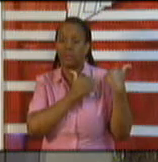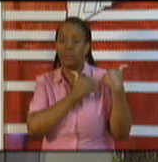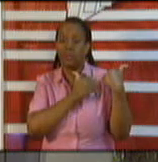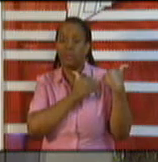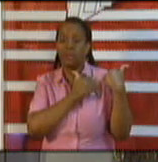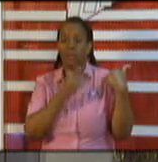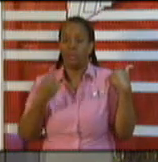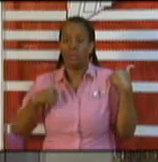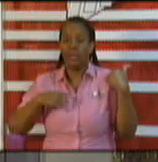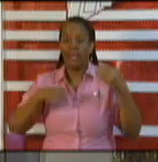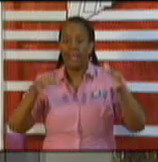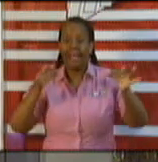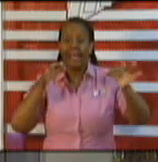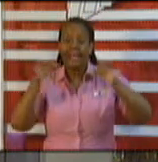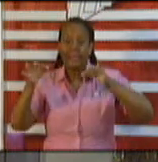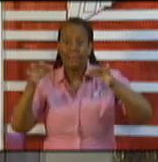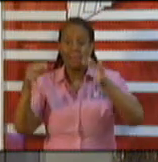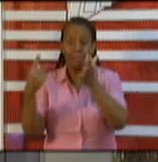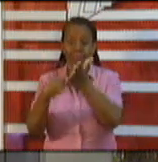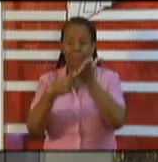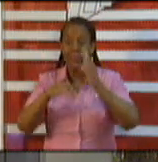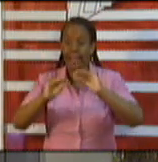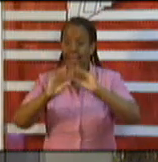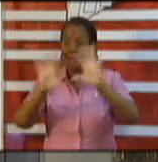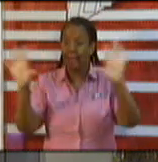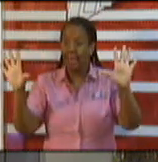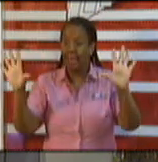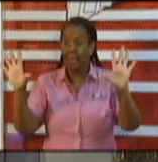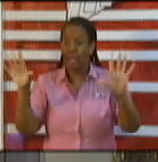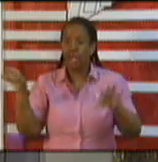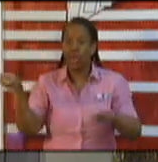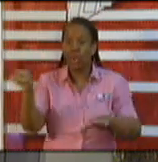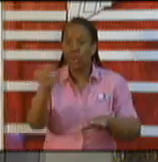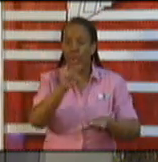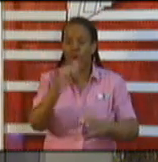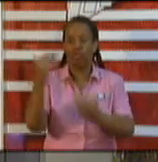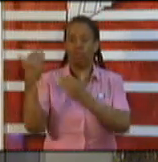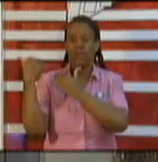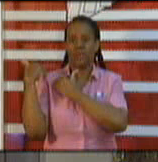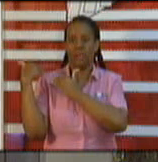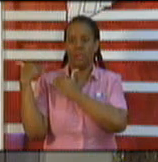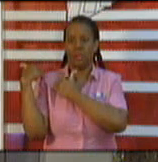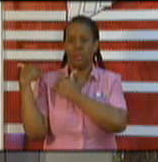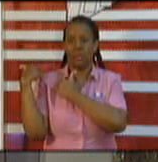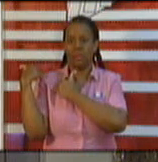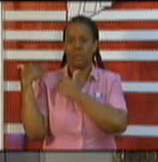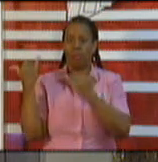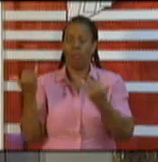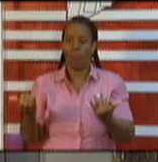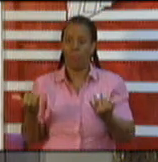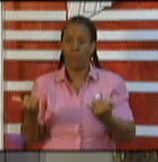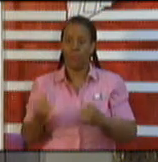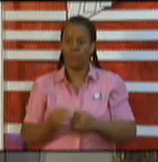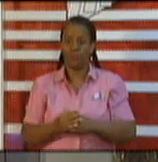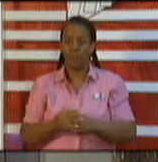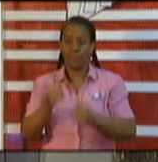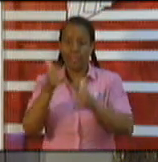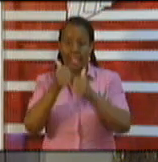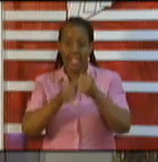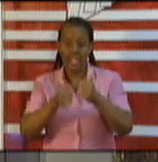passed to the public and to industry. And every industry bar one has responded